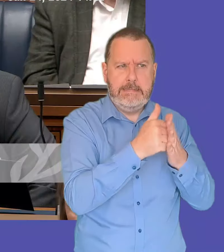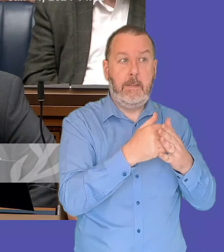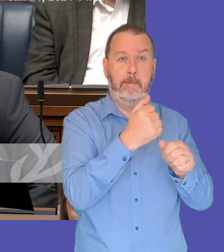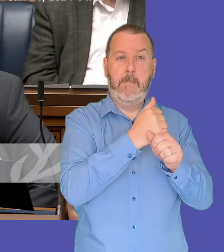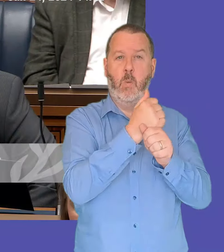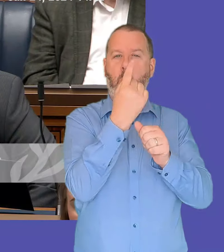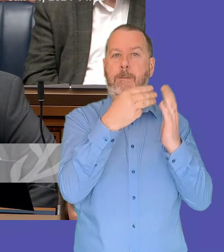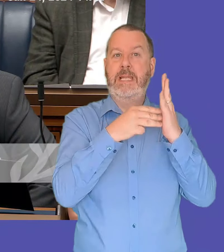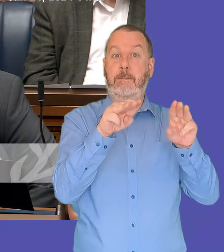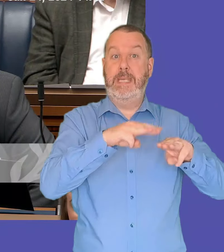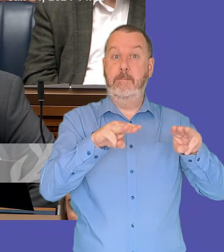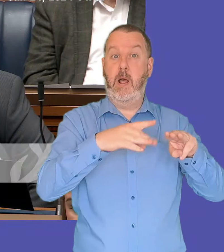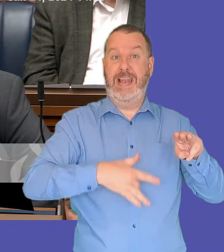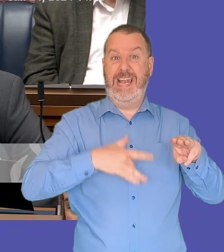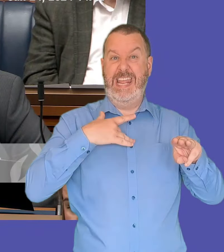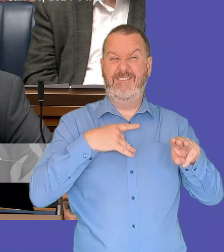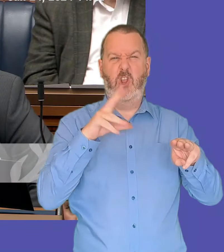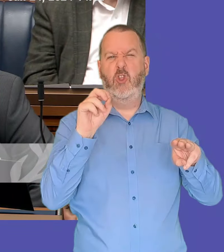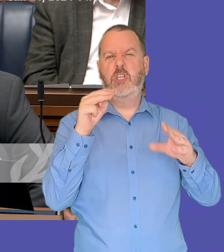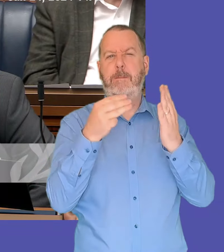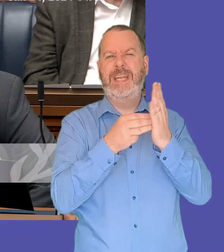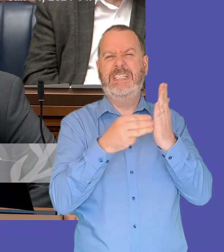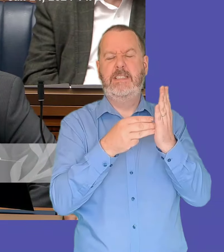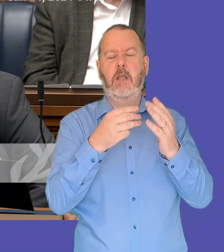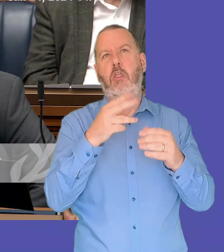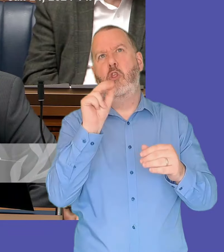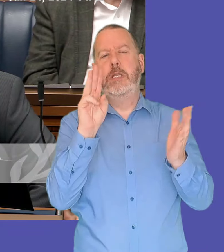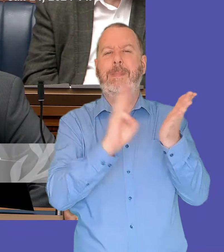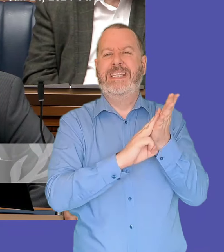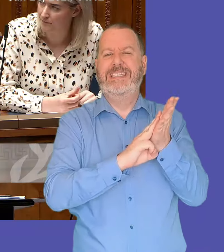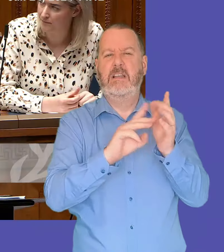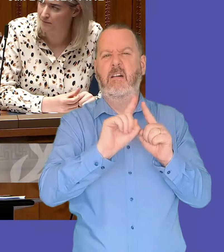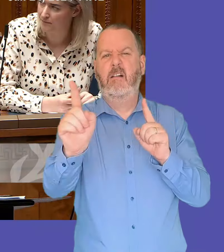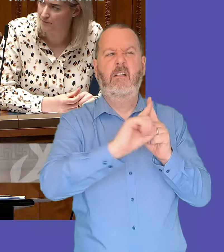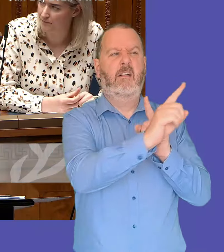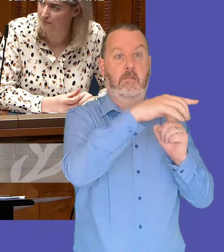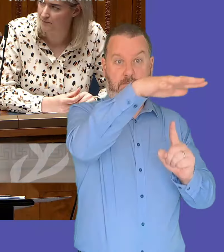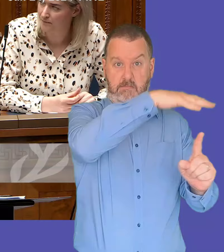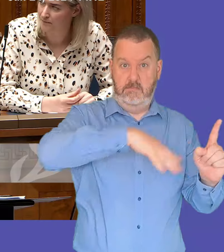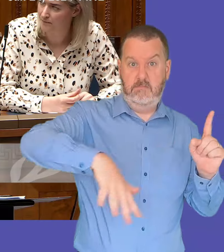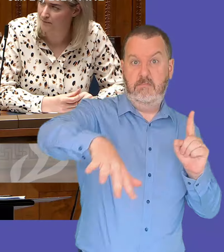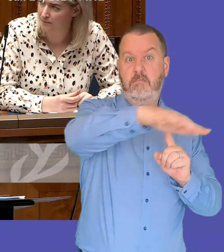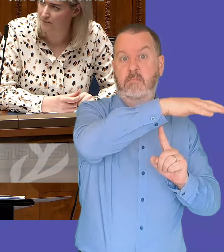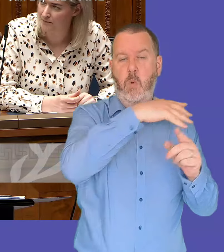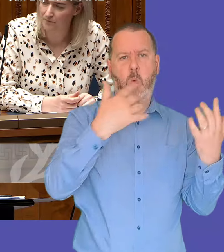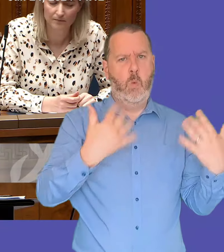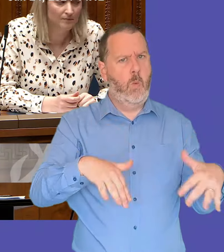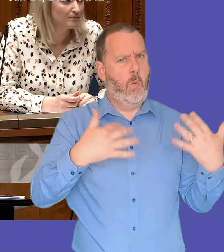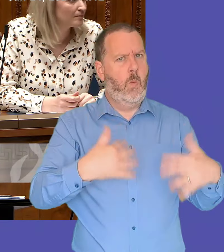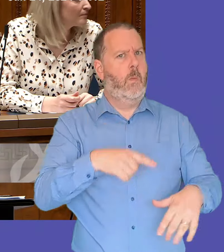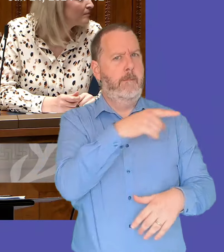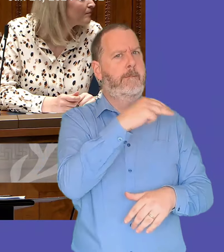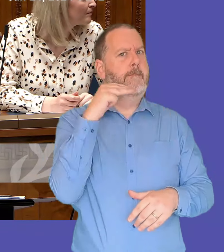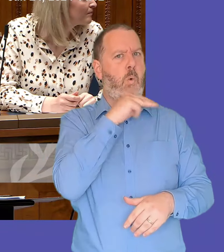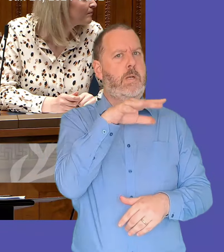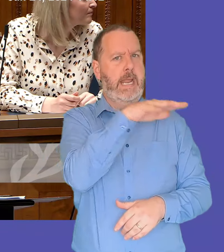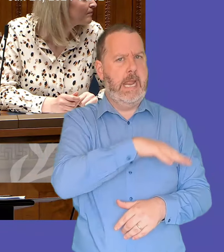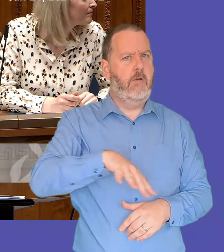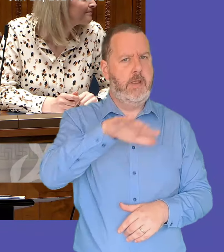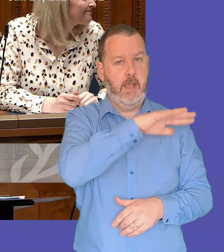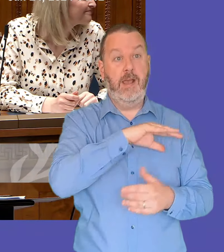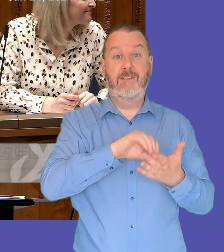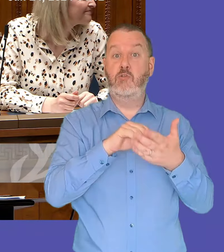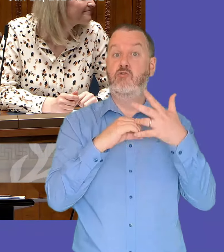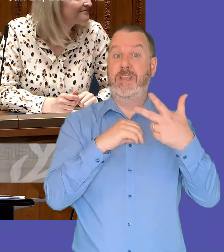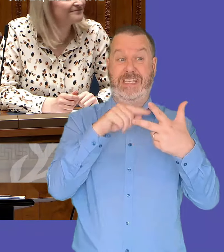around 1 million people living within 30 minutes of it and it occupies a strategic location on the key transport corridor the